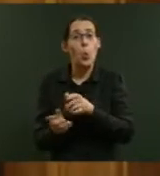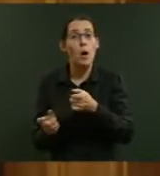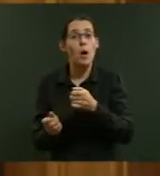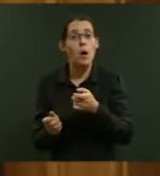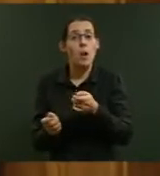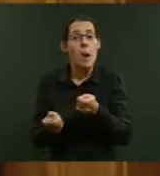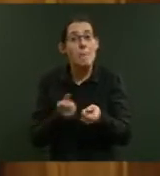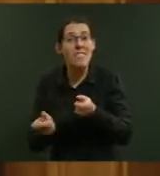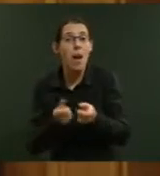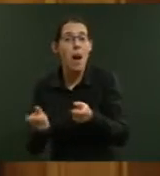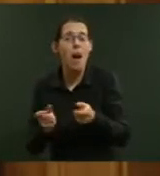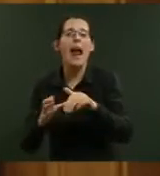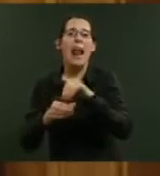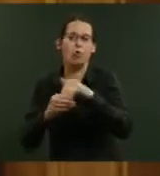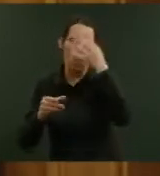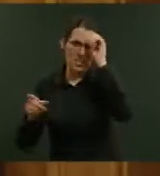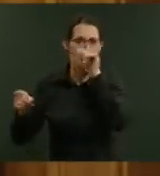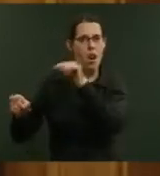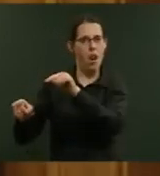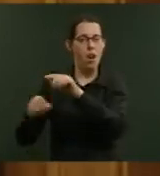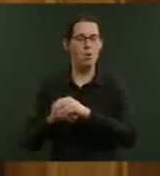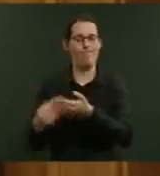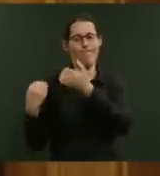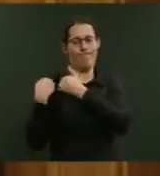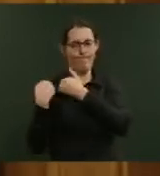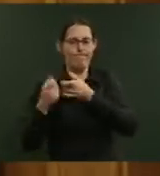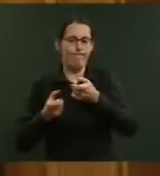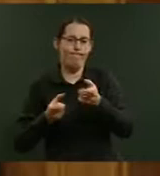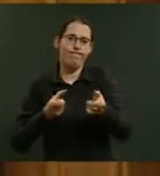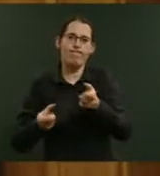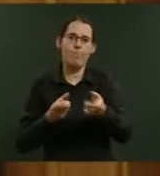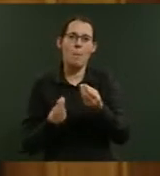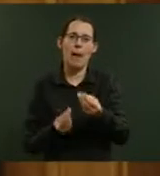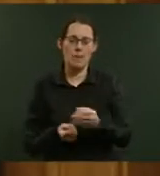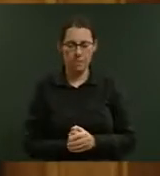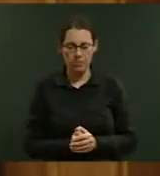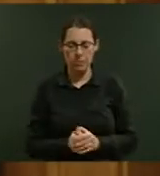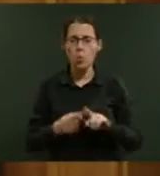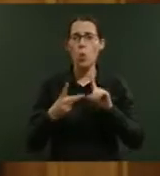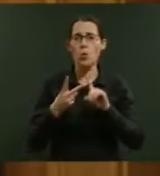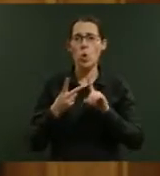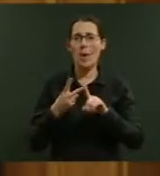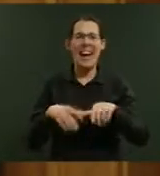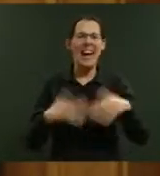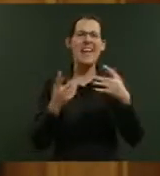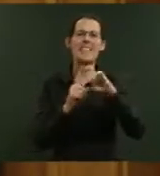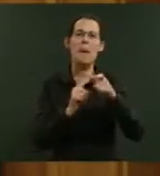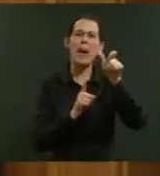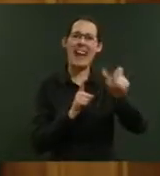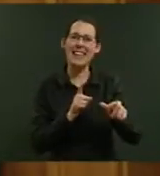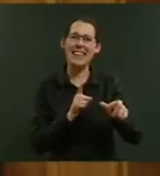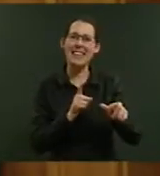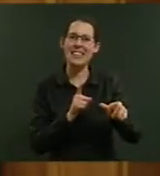body, by the electoral commission and specifically it will enable any disabled candidate to cover